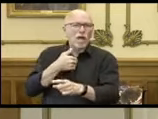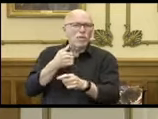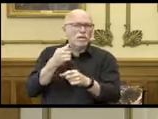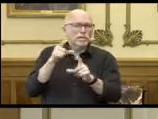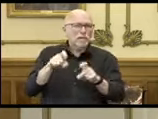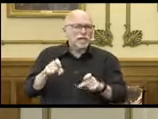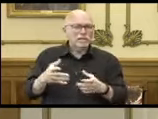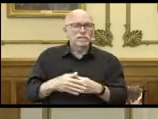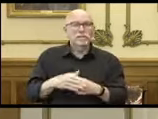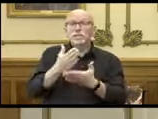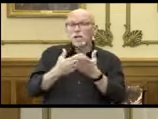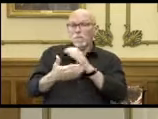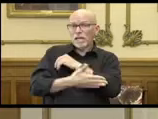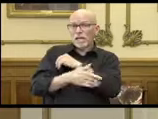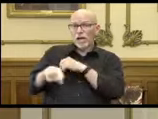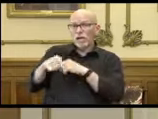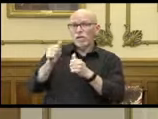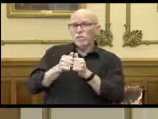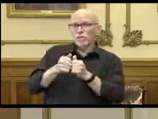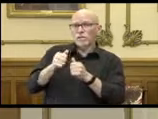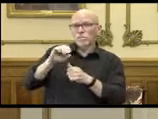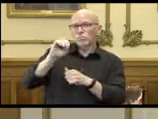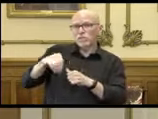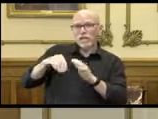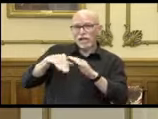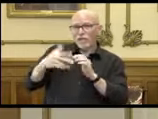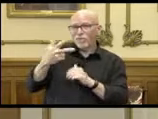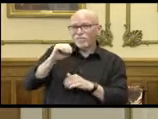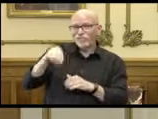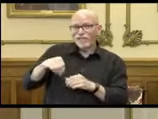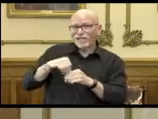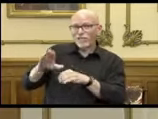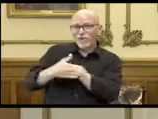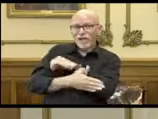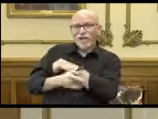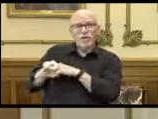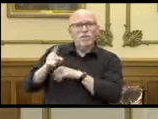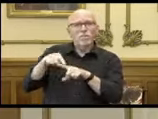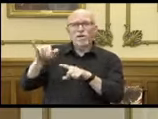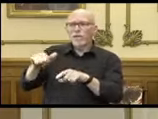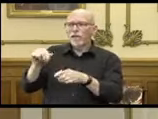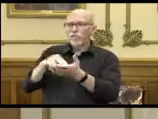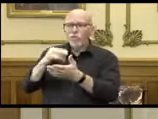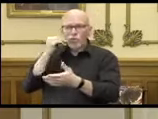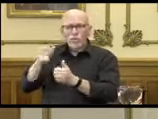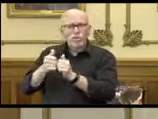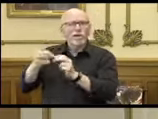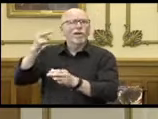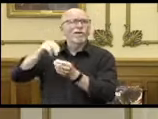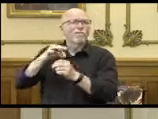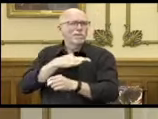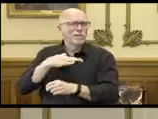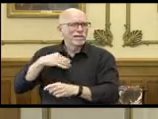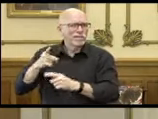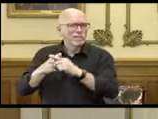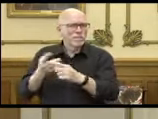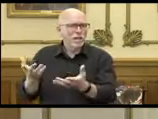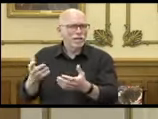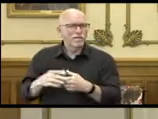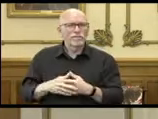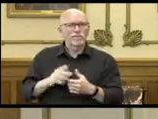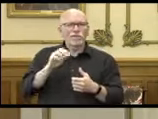Even in counties with prevalence rates that were less than 3%, we had facilities with significant number of staff who were positive.